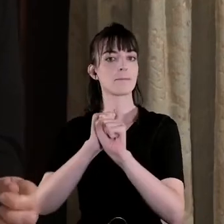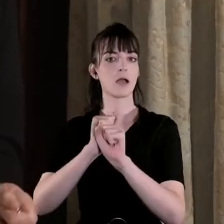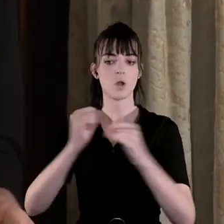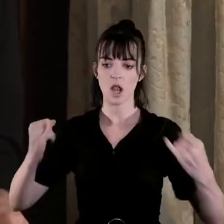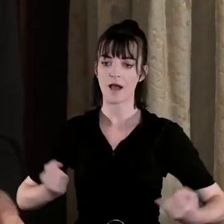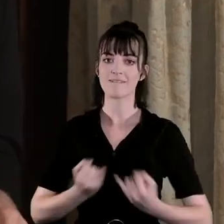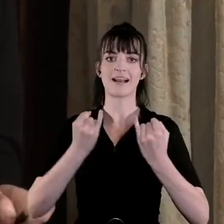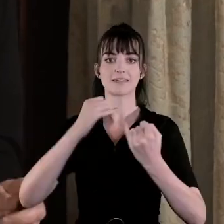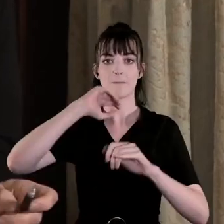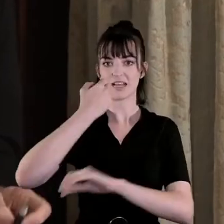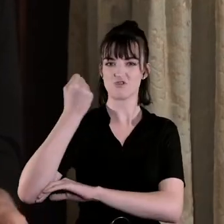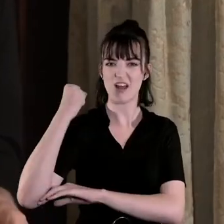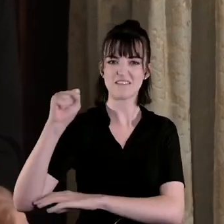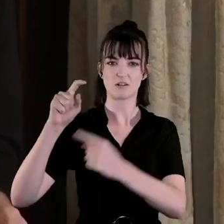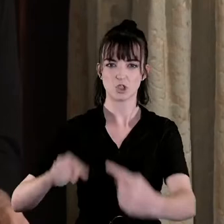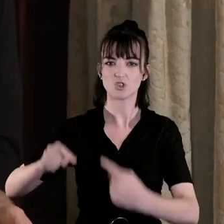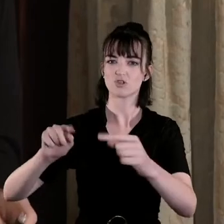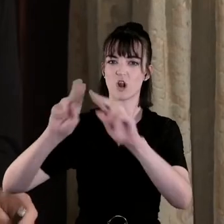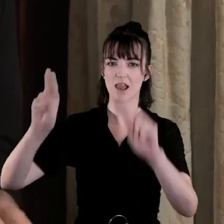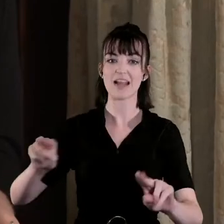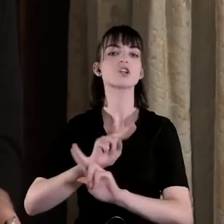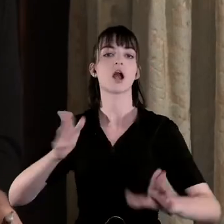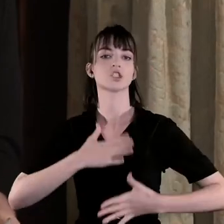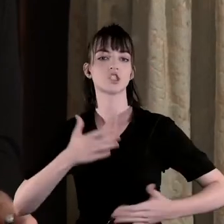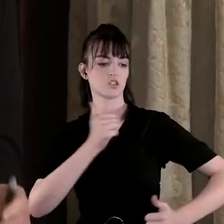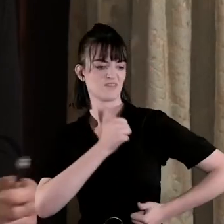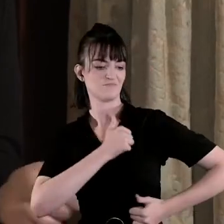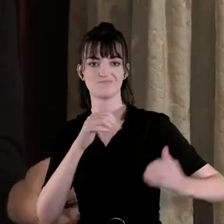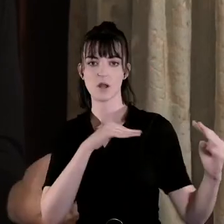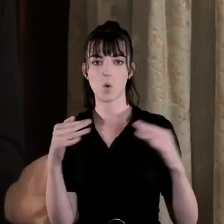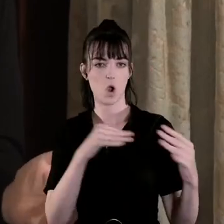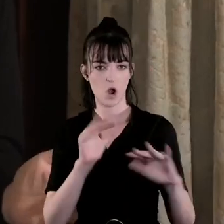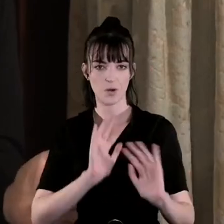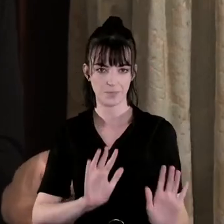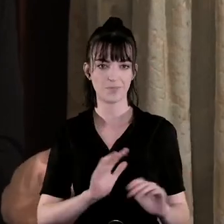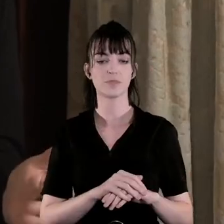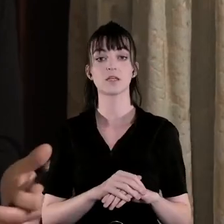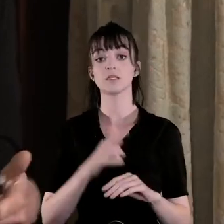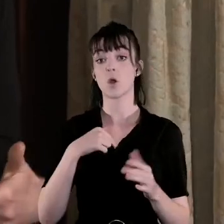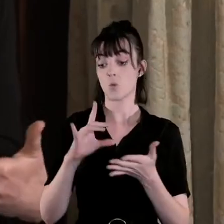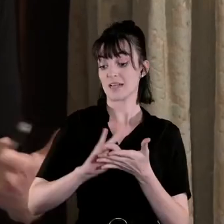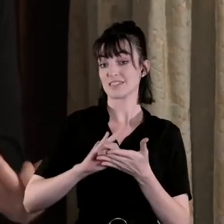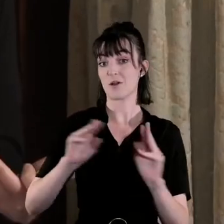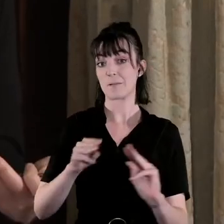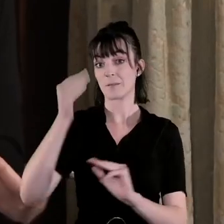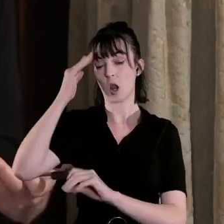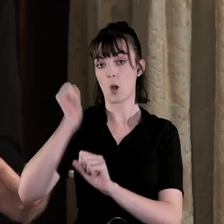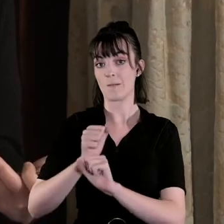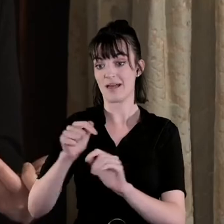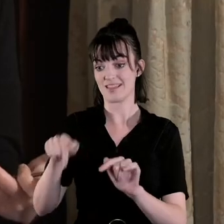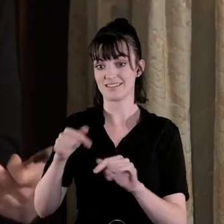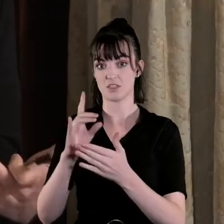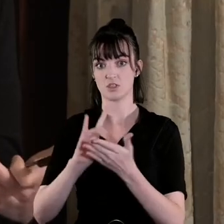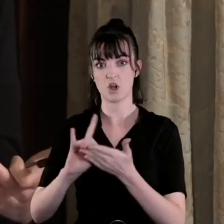as a revolutionary struggle rather than a military war that's no news to historians but if you think about how we commemorate